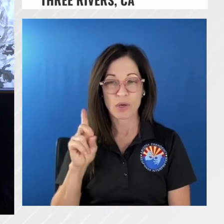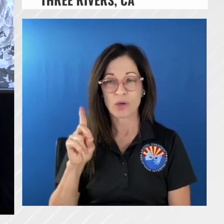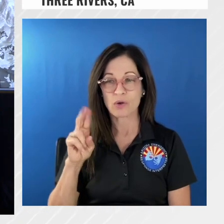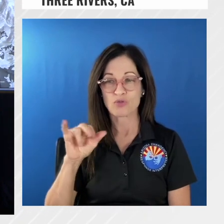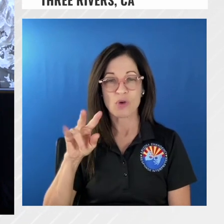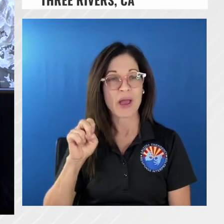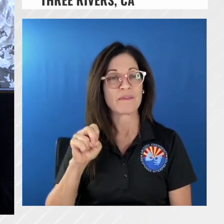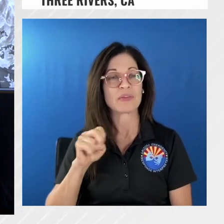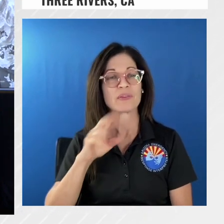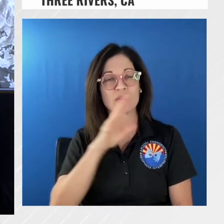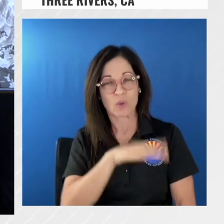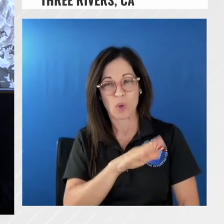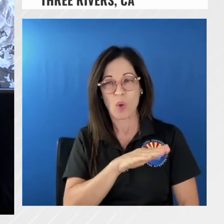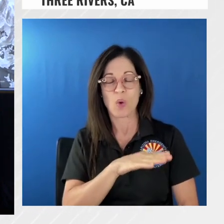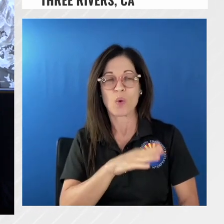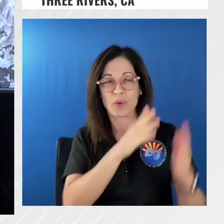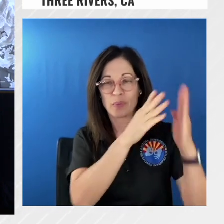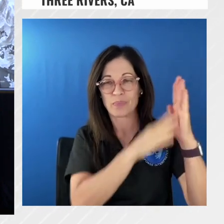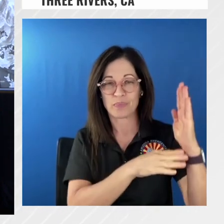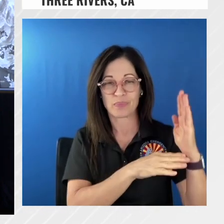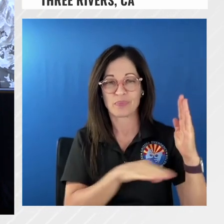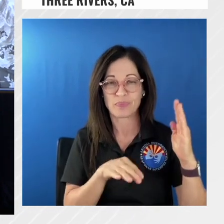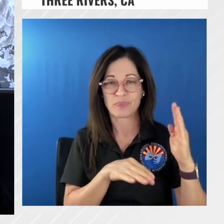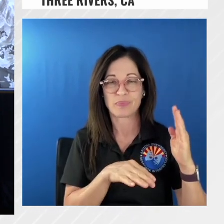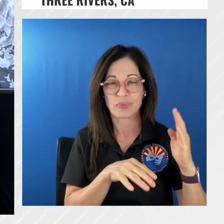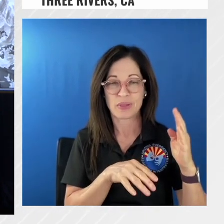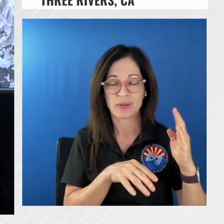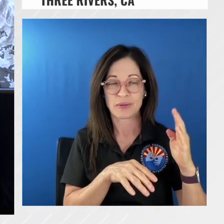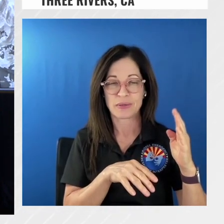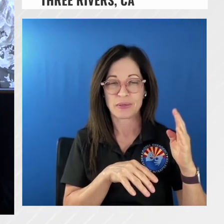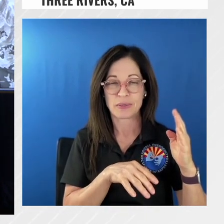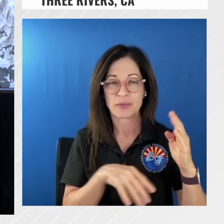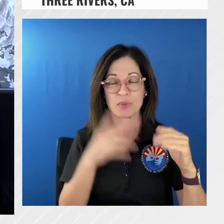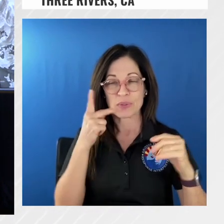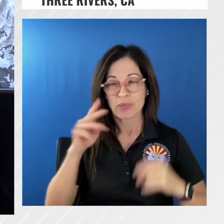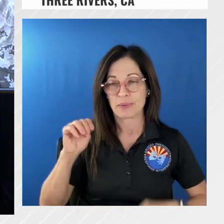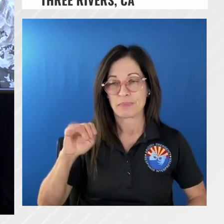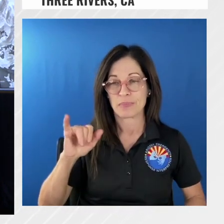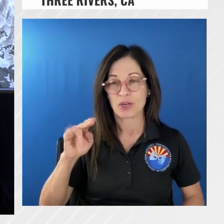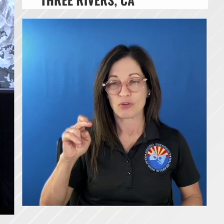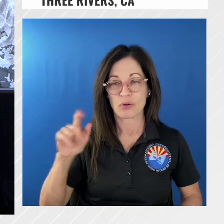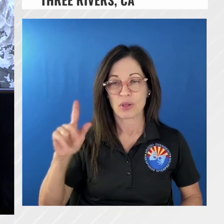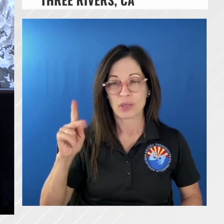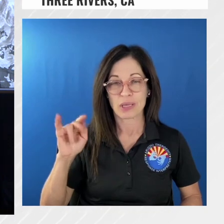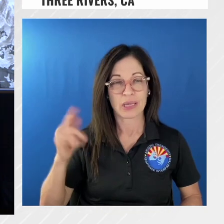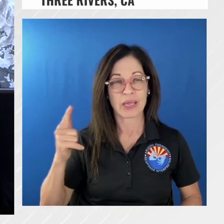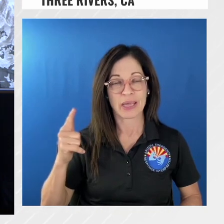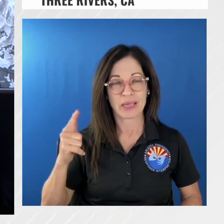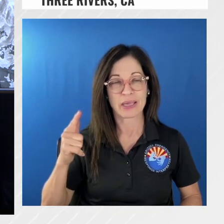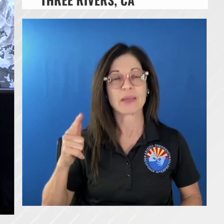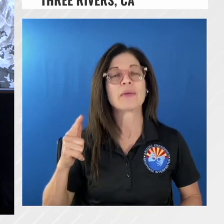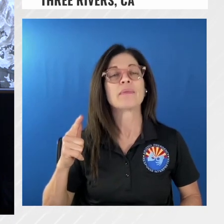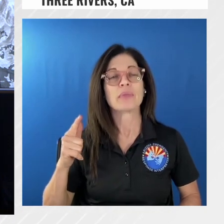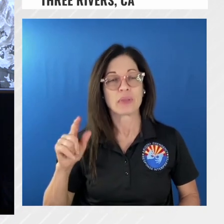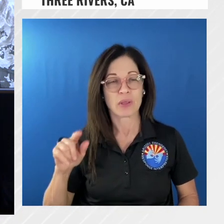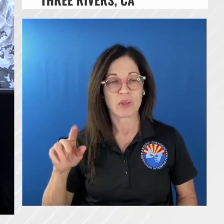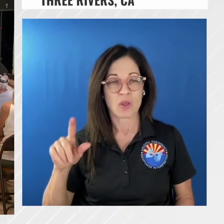and then if you go to the north here uh mineral king will be out here it'll parallel it and so